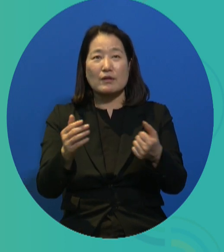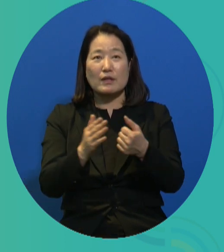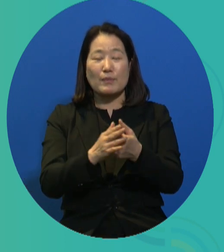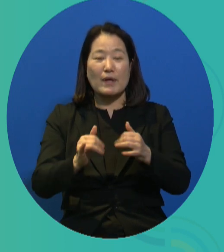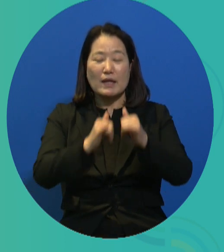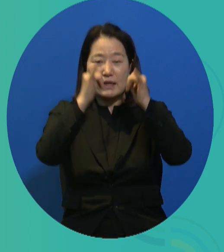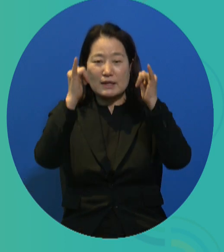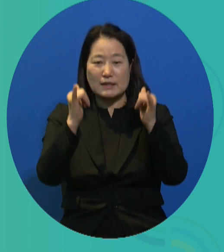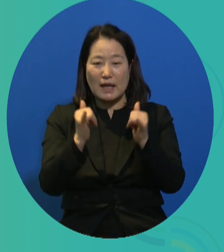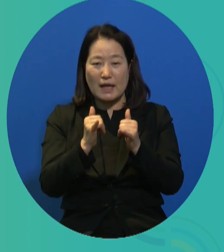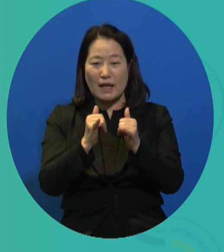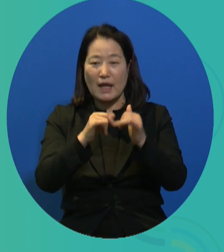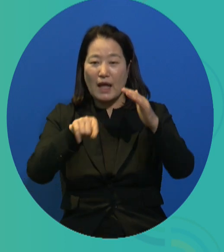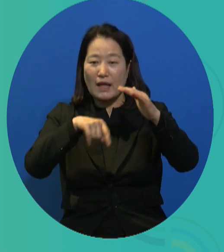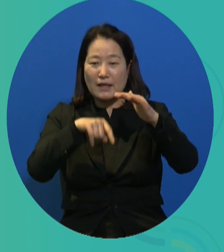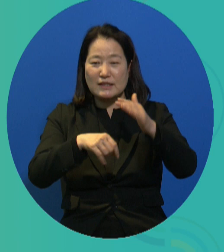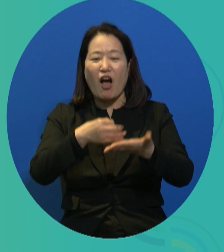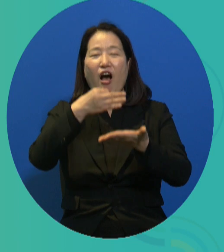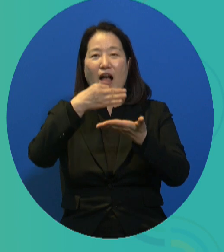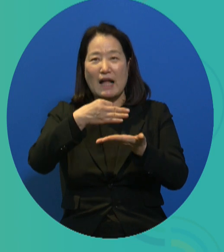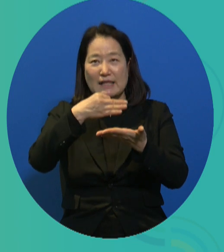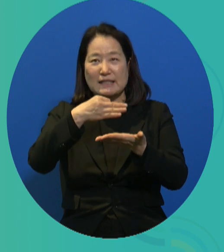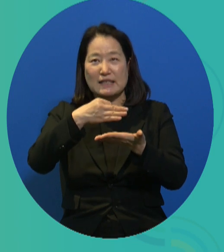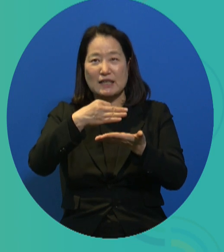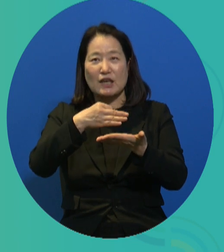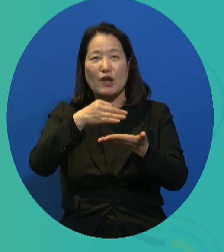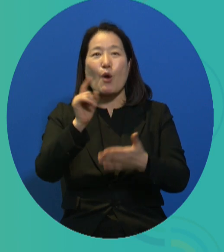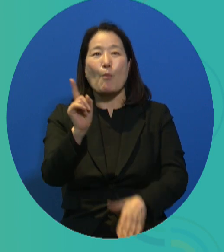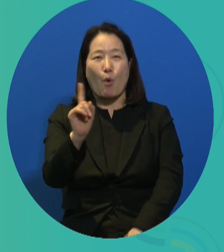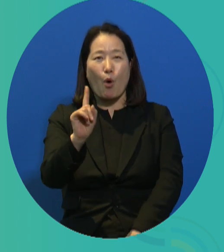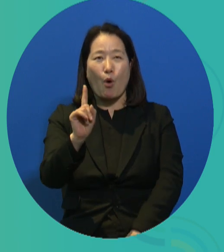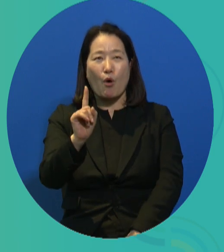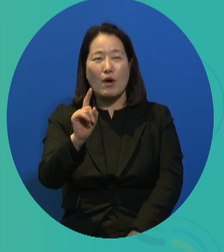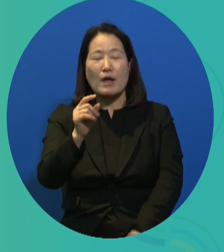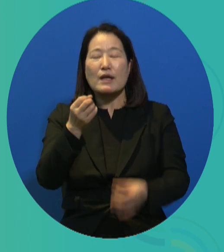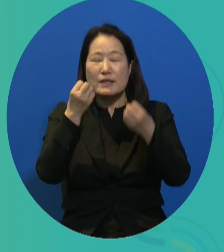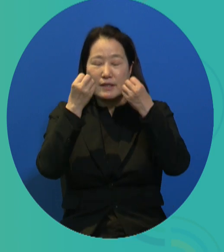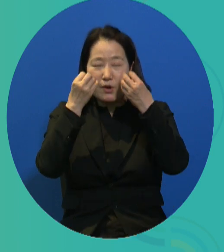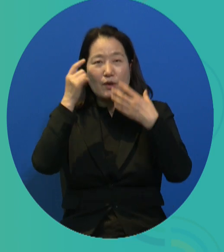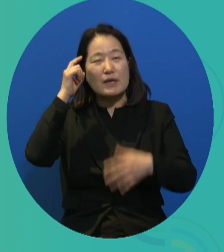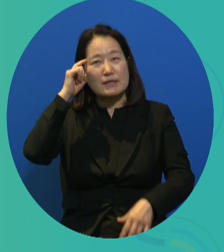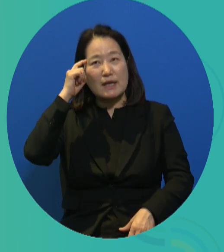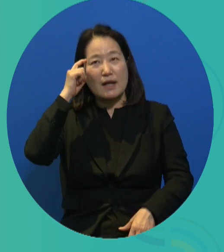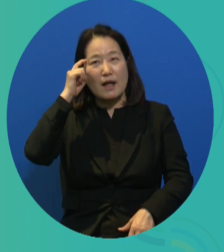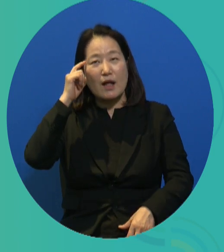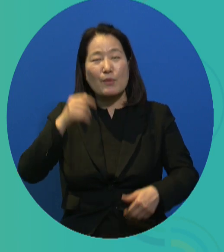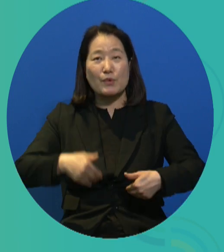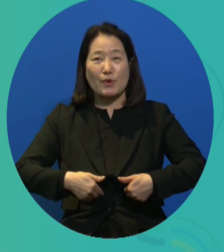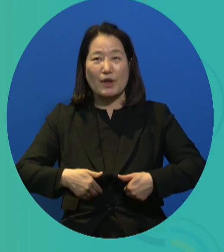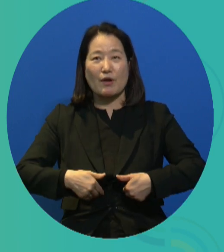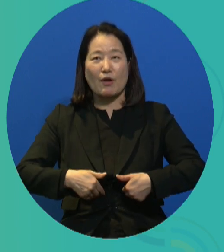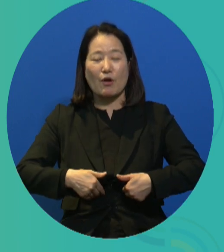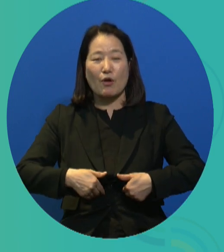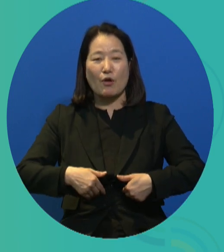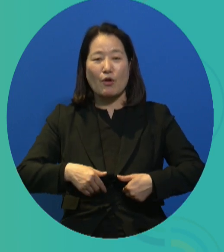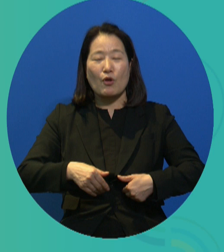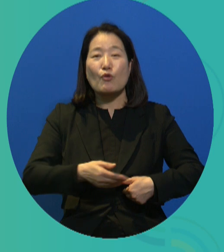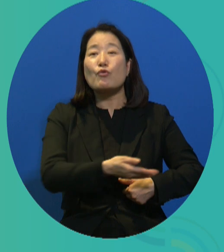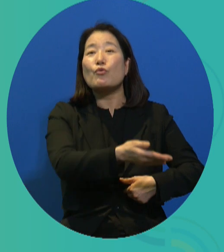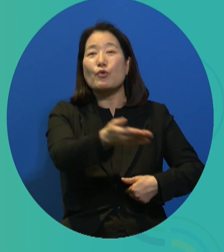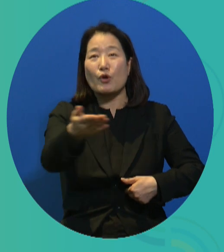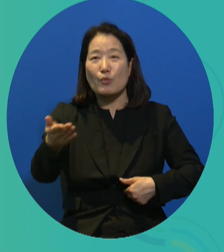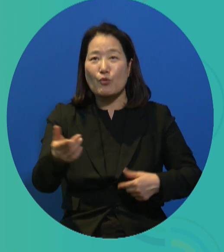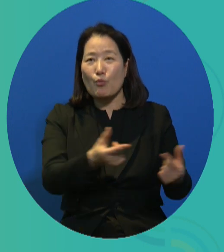That's the kind of society we live in because we live under the themes of capitalist exchange of value. But if we do not fight